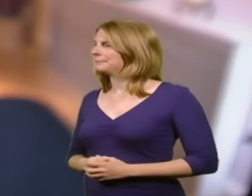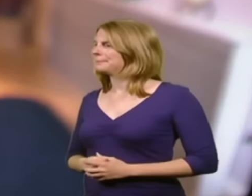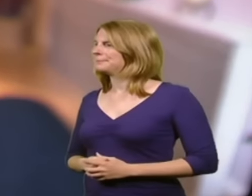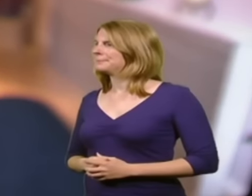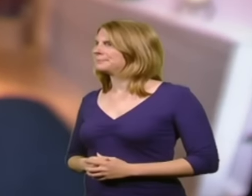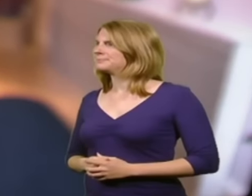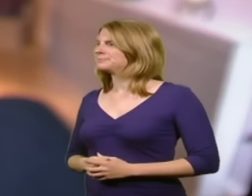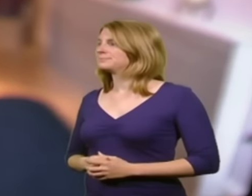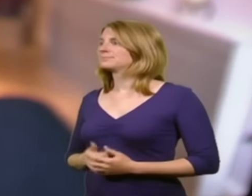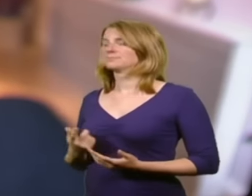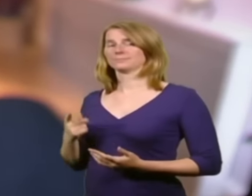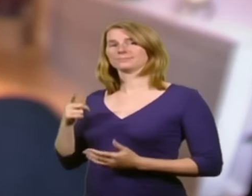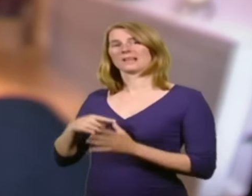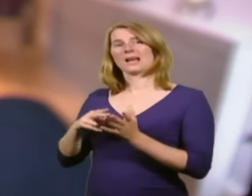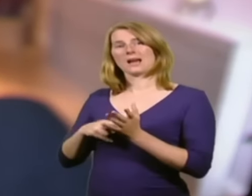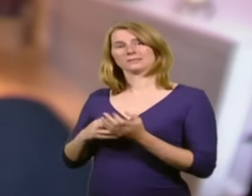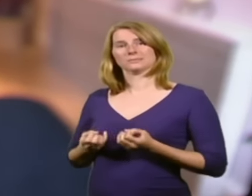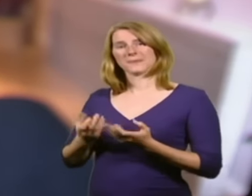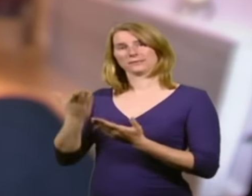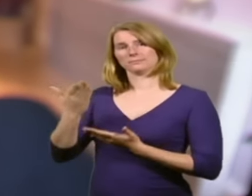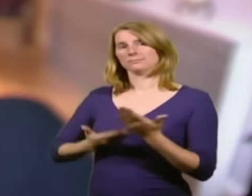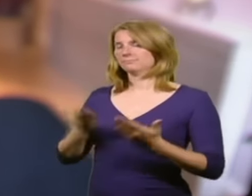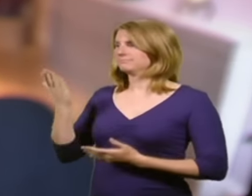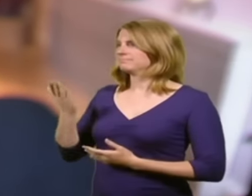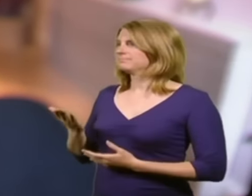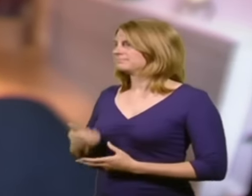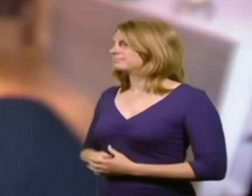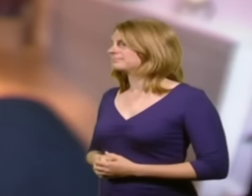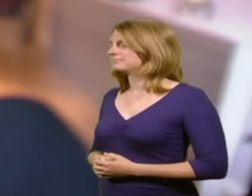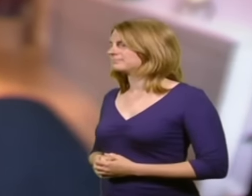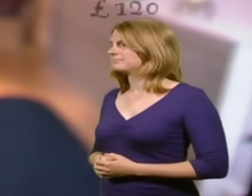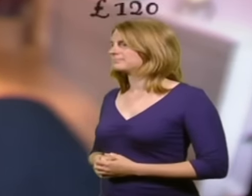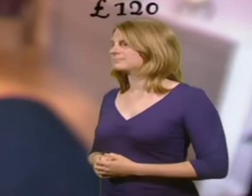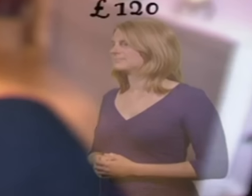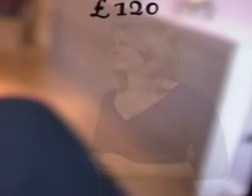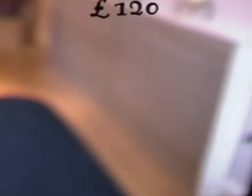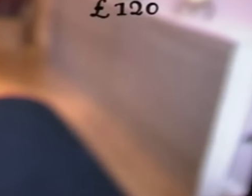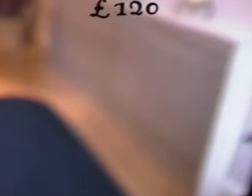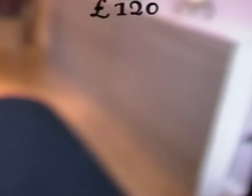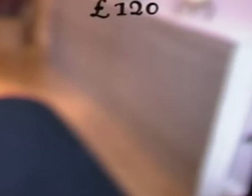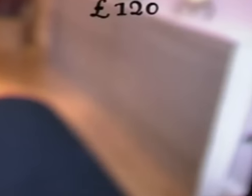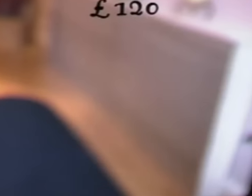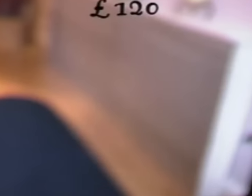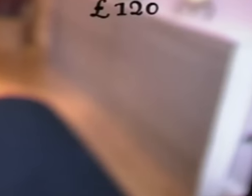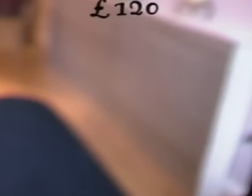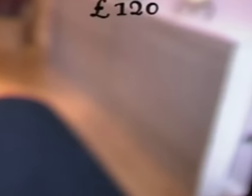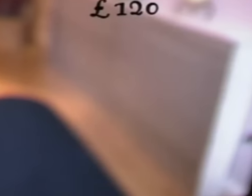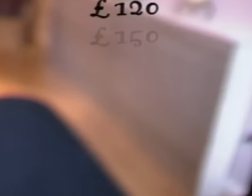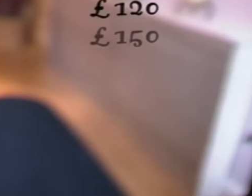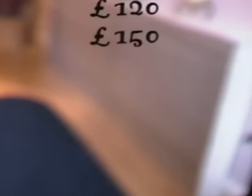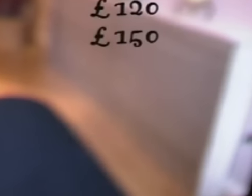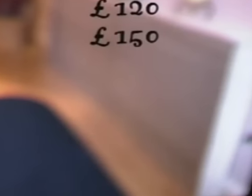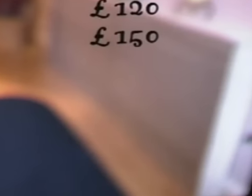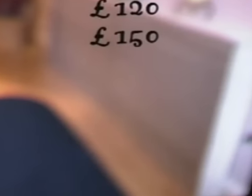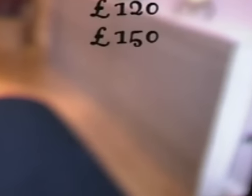Beautifying Brixton, Anne spent £250 on labour, £200 on accessories, £120 on pebble flooring, £150